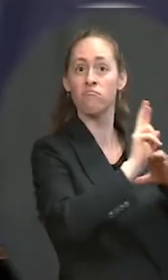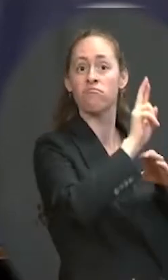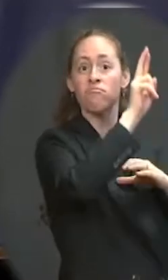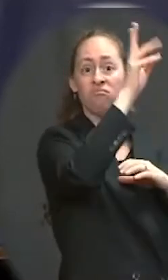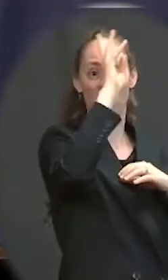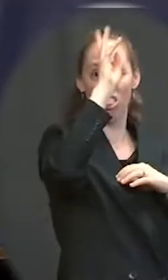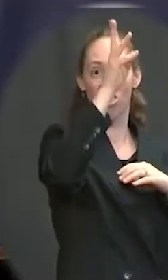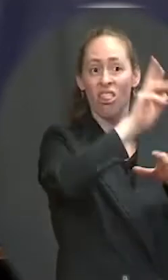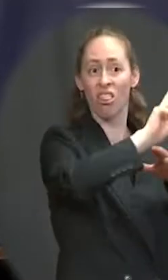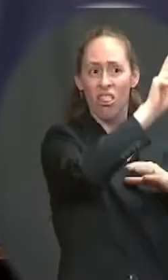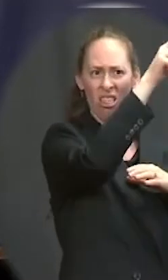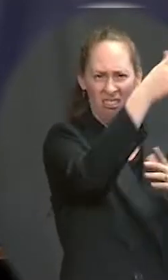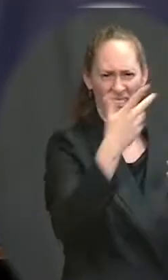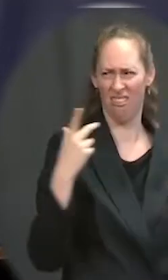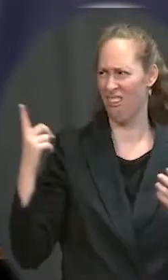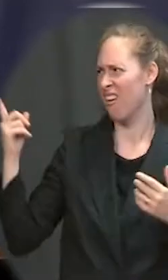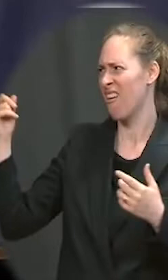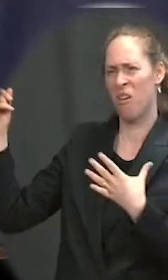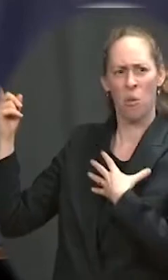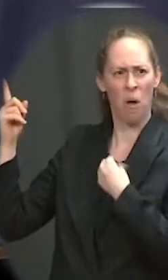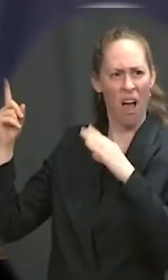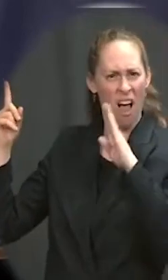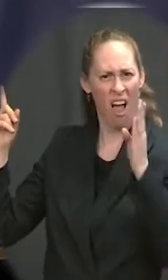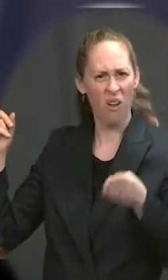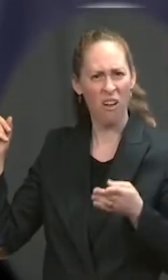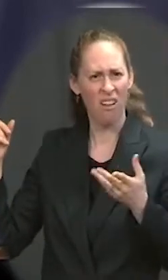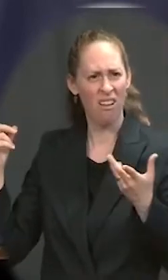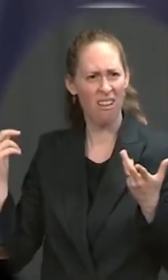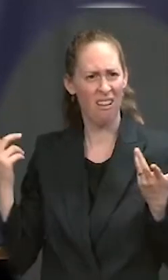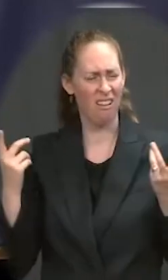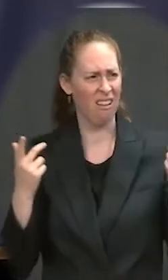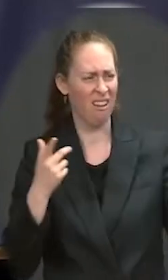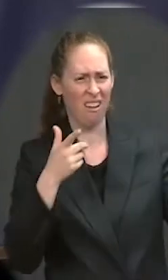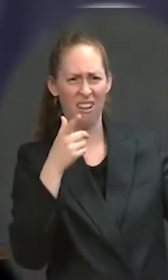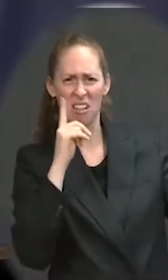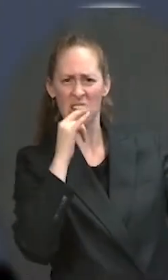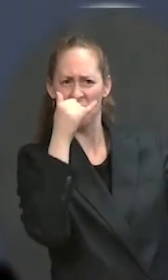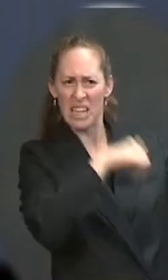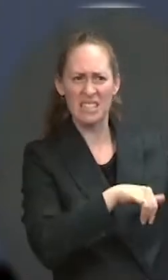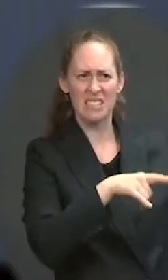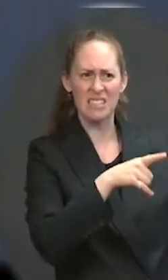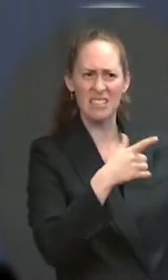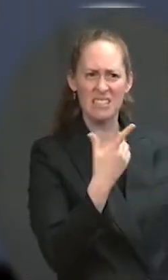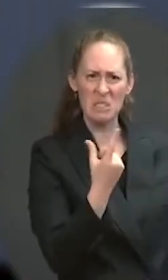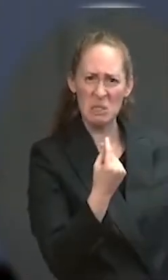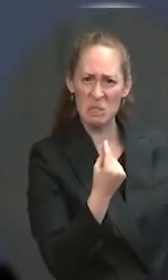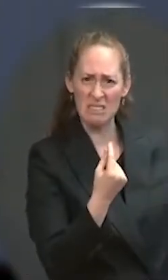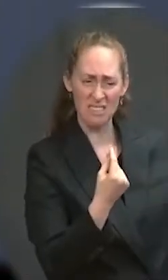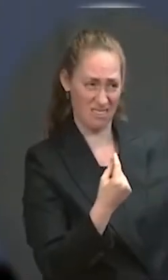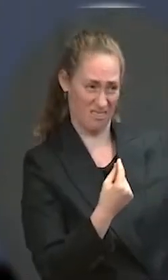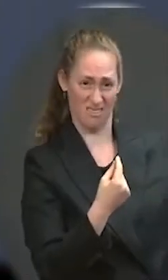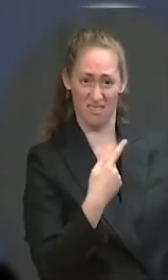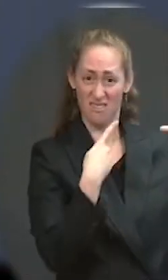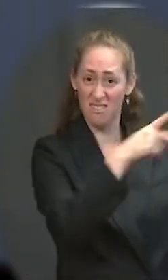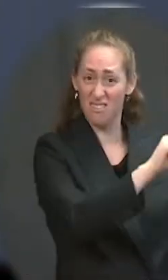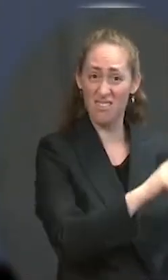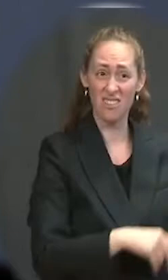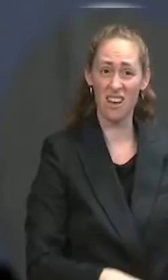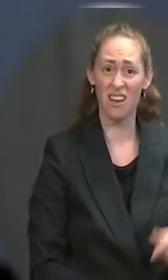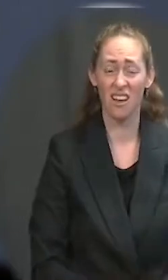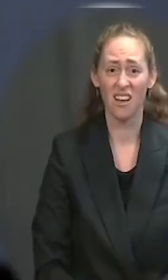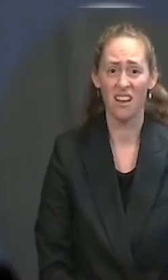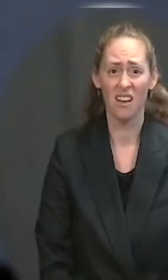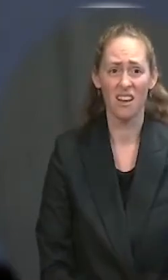this kind of repeated, reckless behavior from China's space program? Well, let me first say that U.S. Space Command is aware